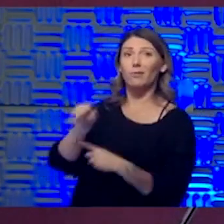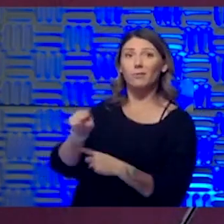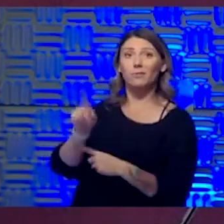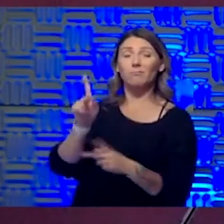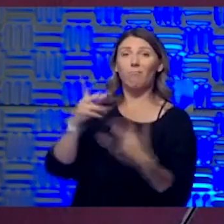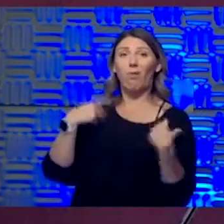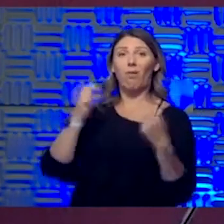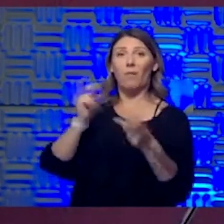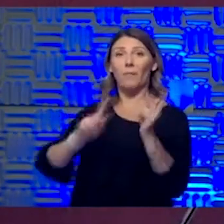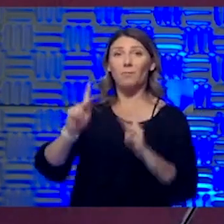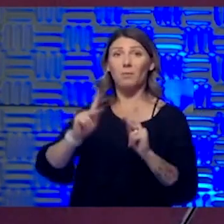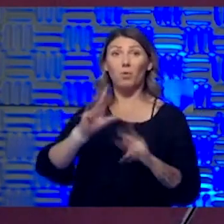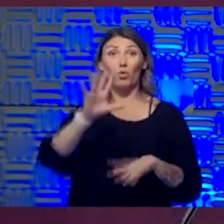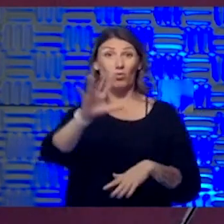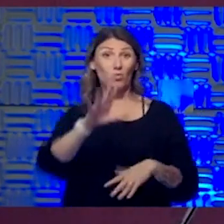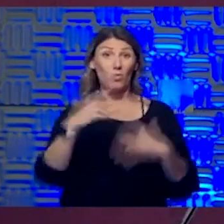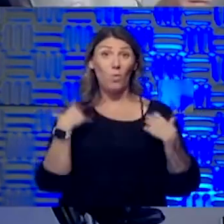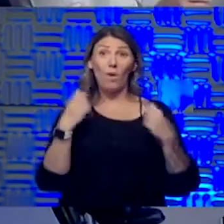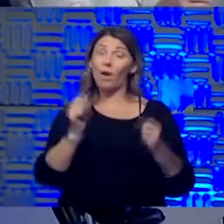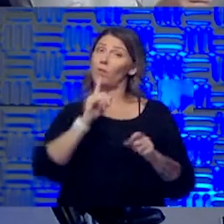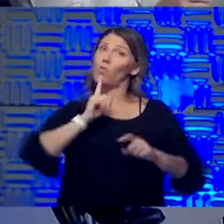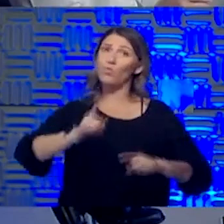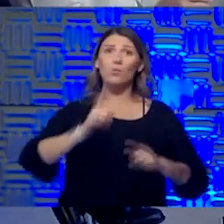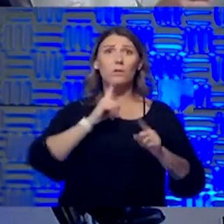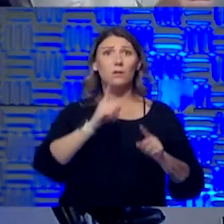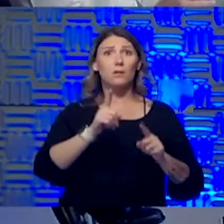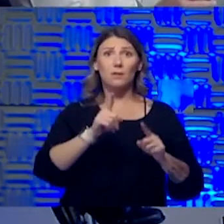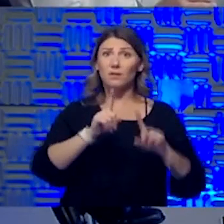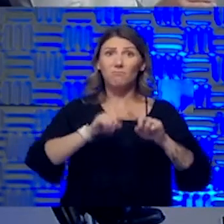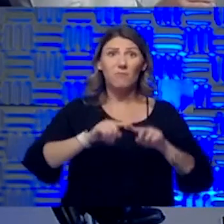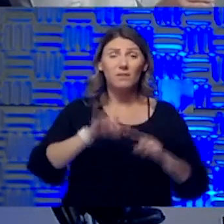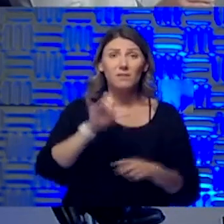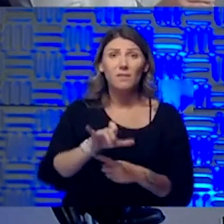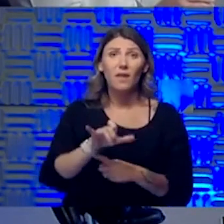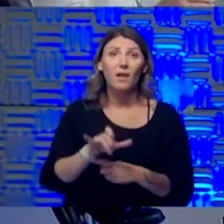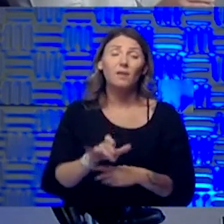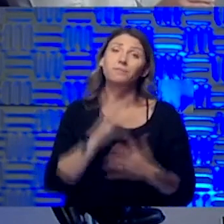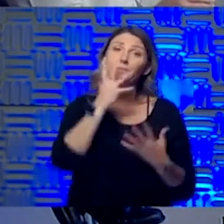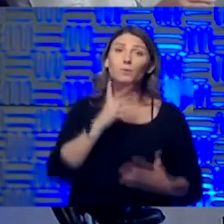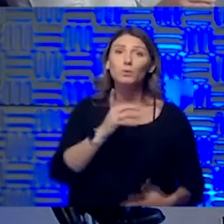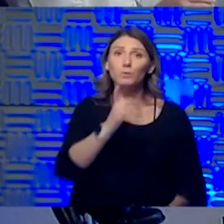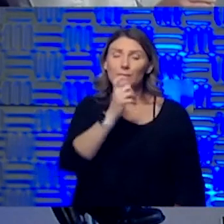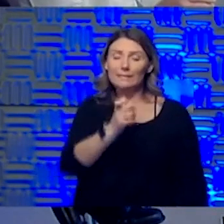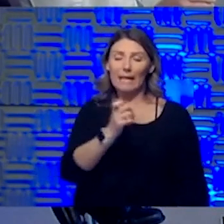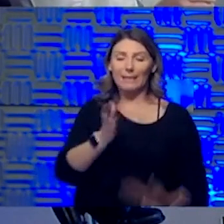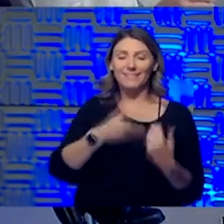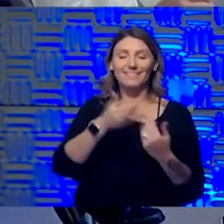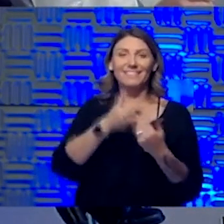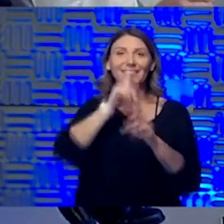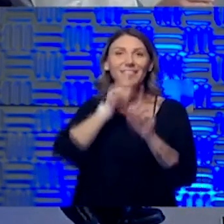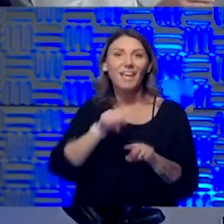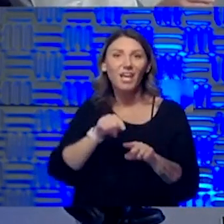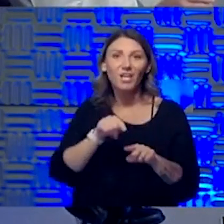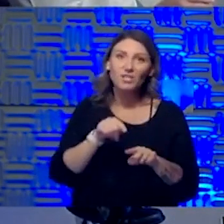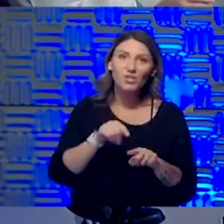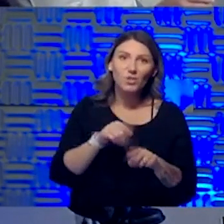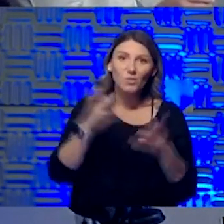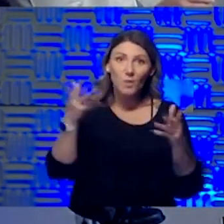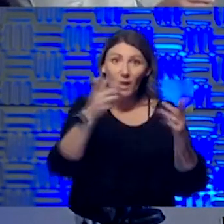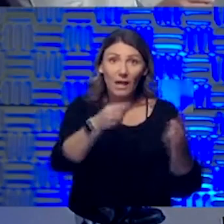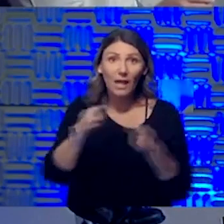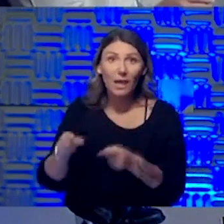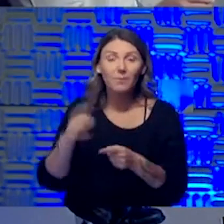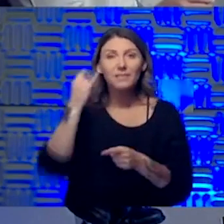depends on it. it, it really, it really, really does. there's no easy to answer to this because what's going to happen is that, uh, if you're, if you're